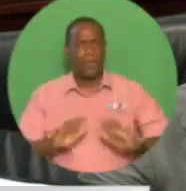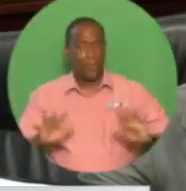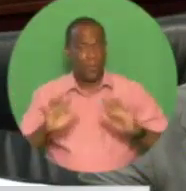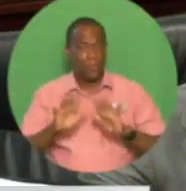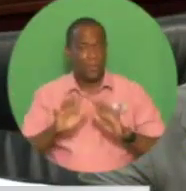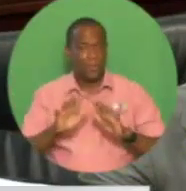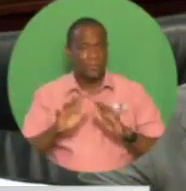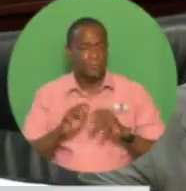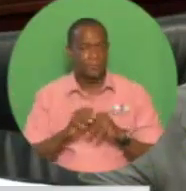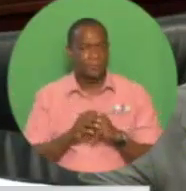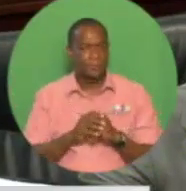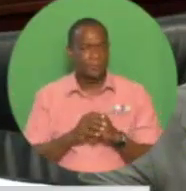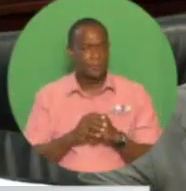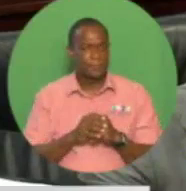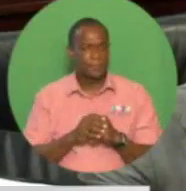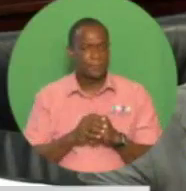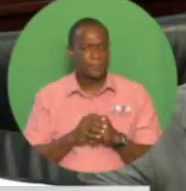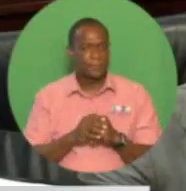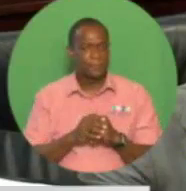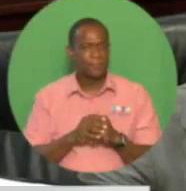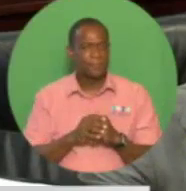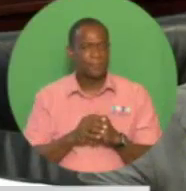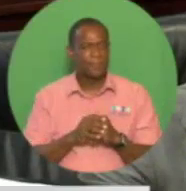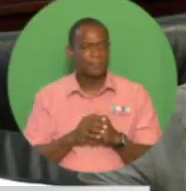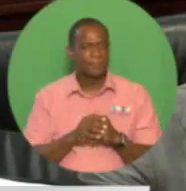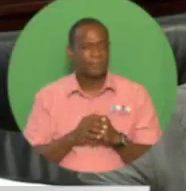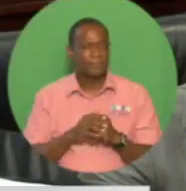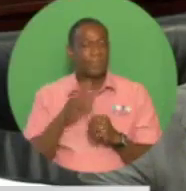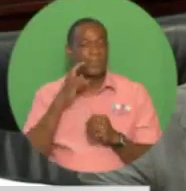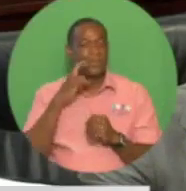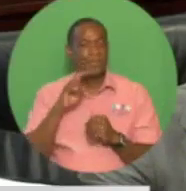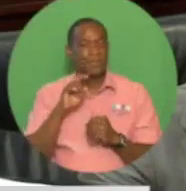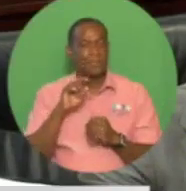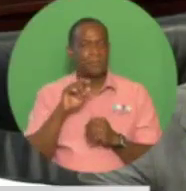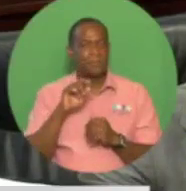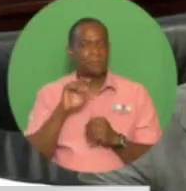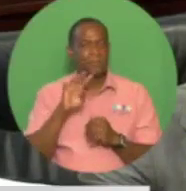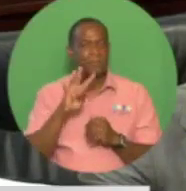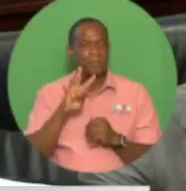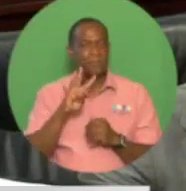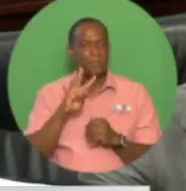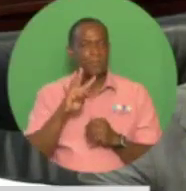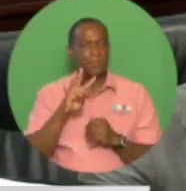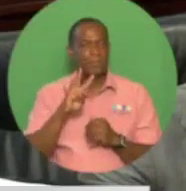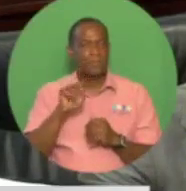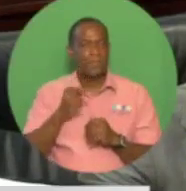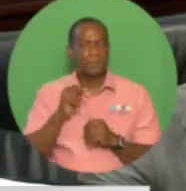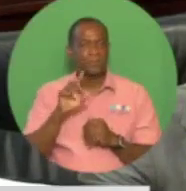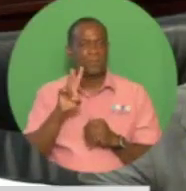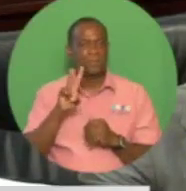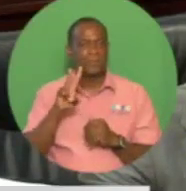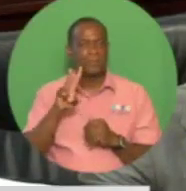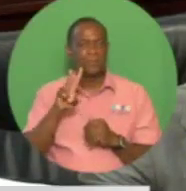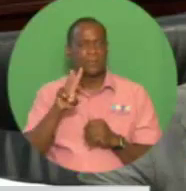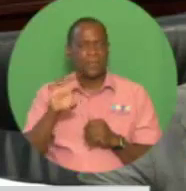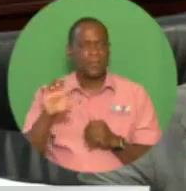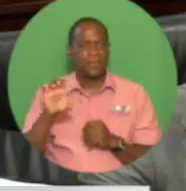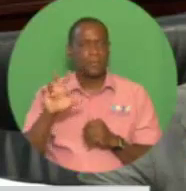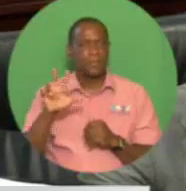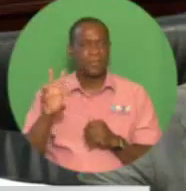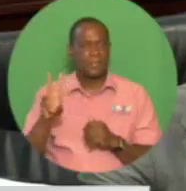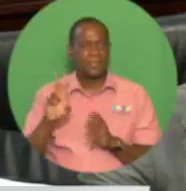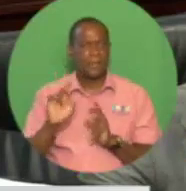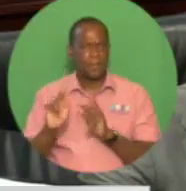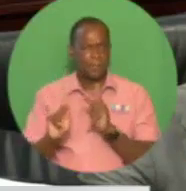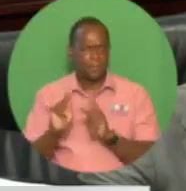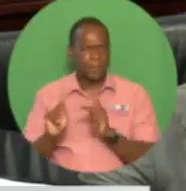,436 individuals, represented a declaration of trust and confidence in our current